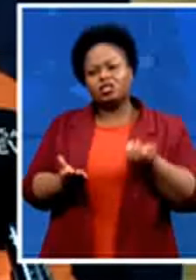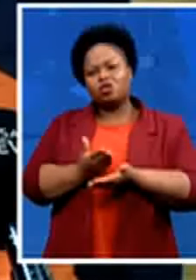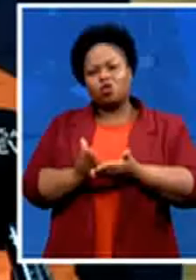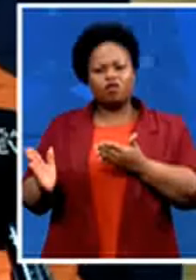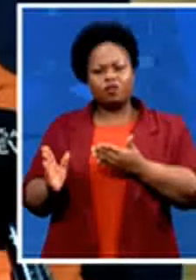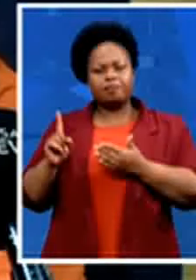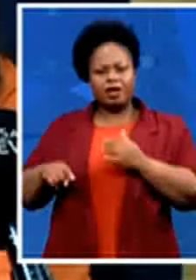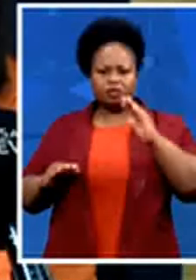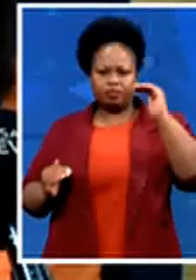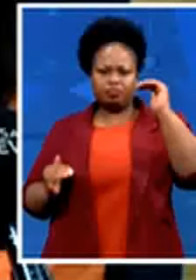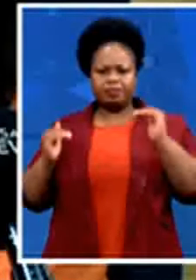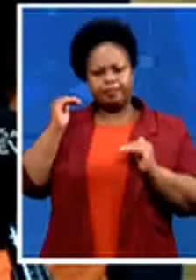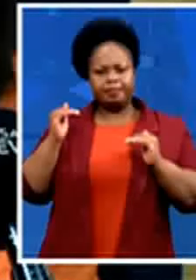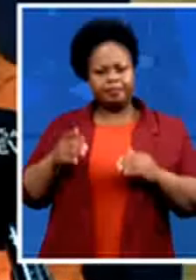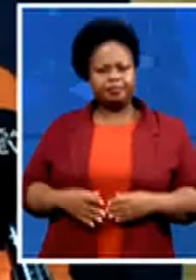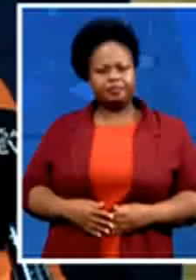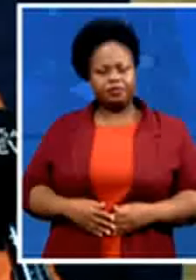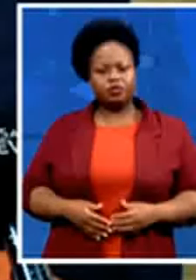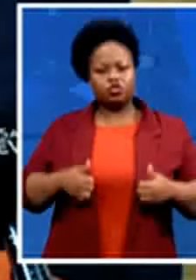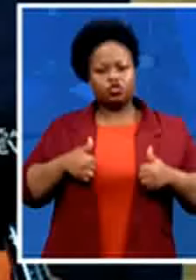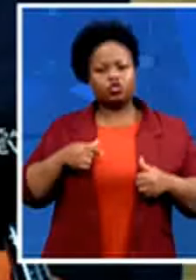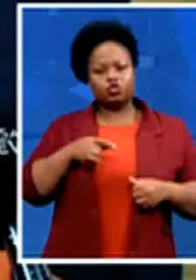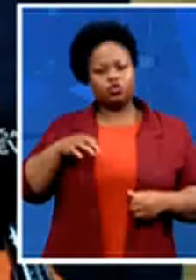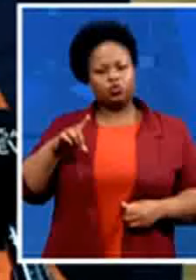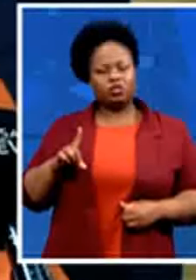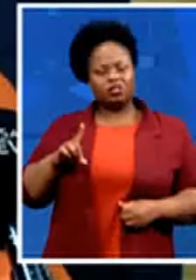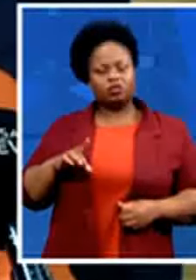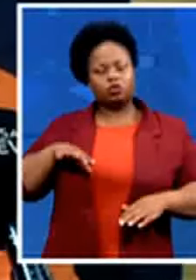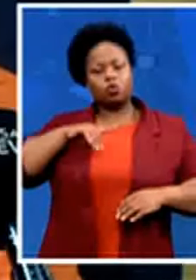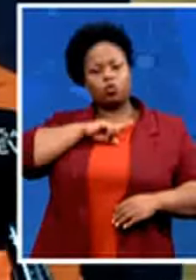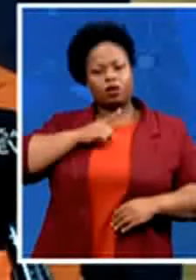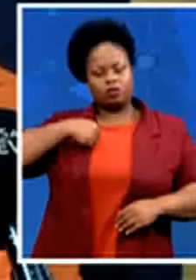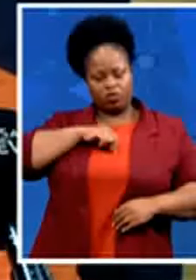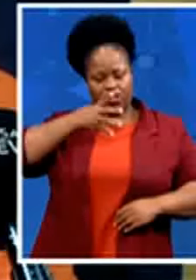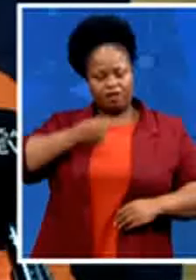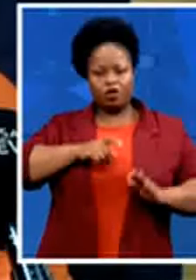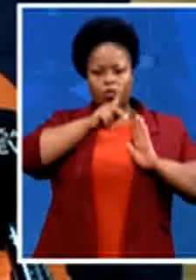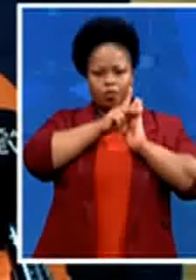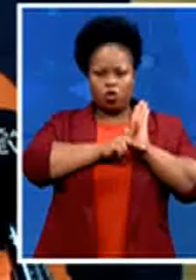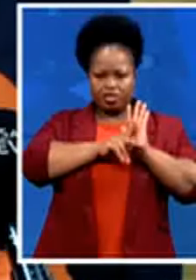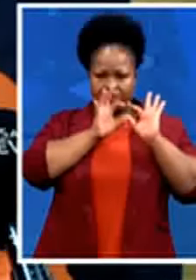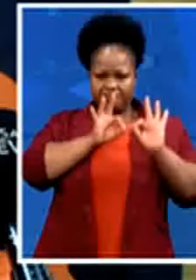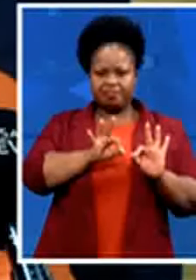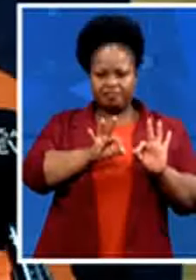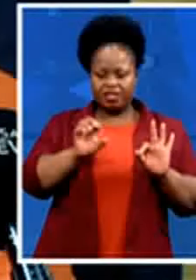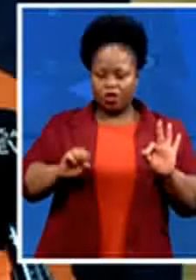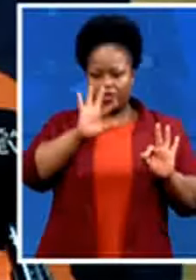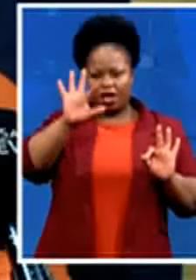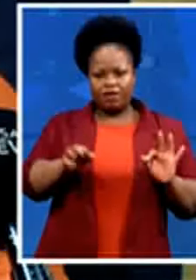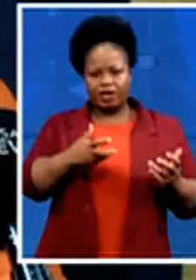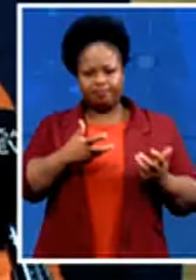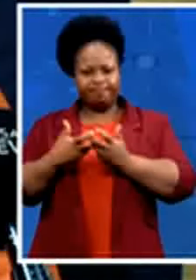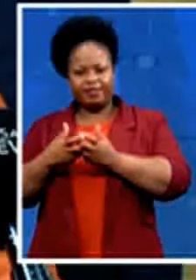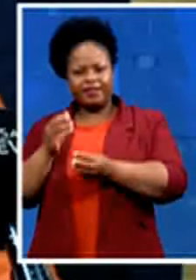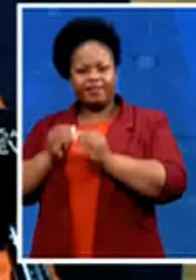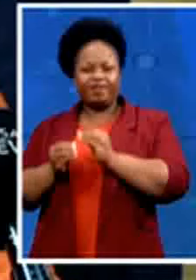accords the good founding policy to fix south africa and we must fix four areas like